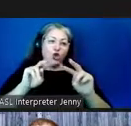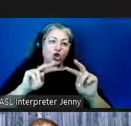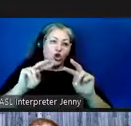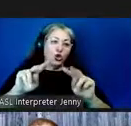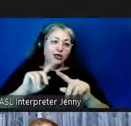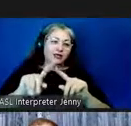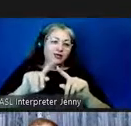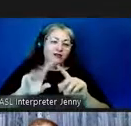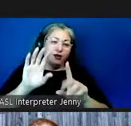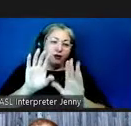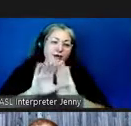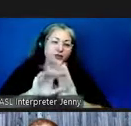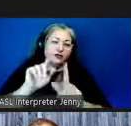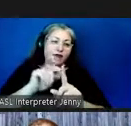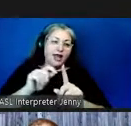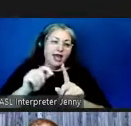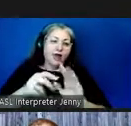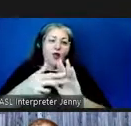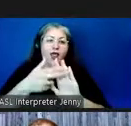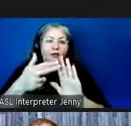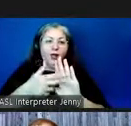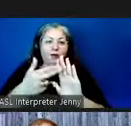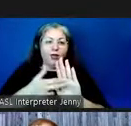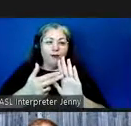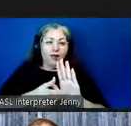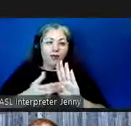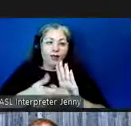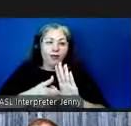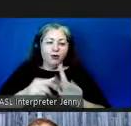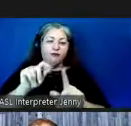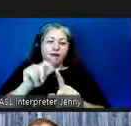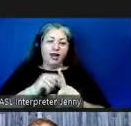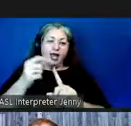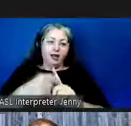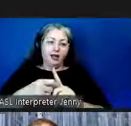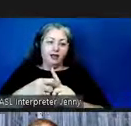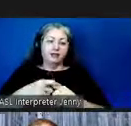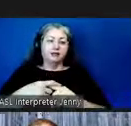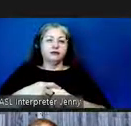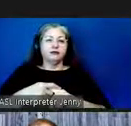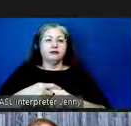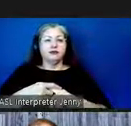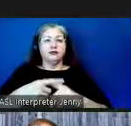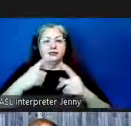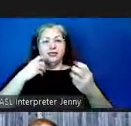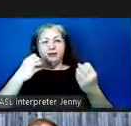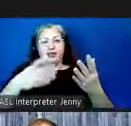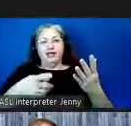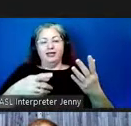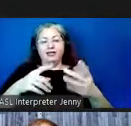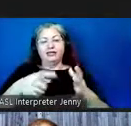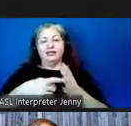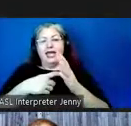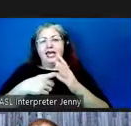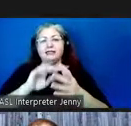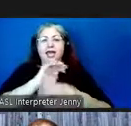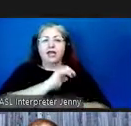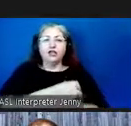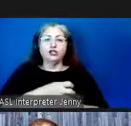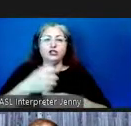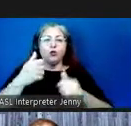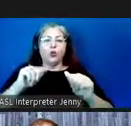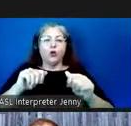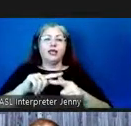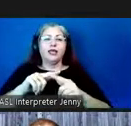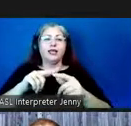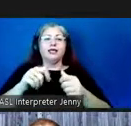pictures of bananas and labeling them bananas um there's quite a bit of energy and effort then what you want to do is then create